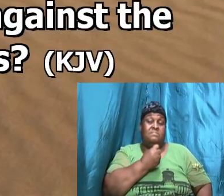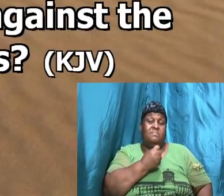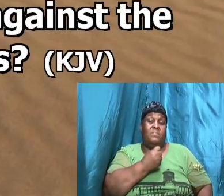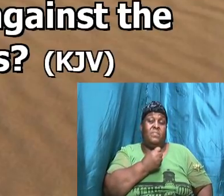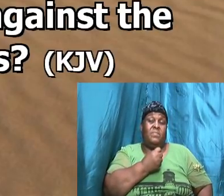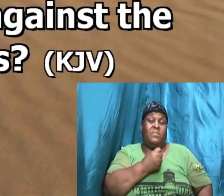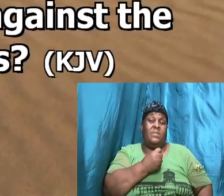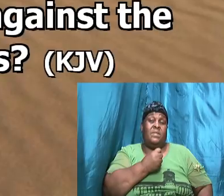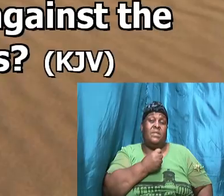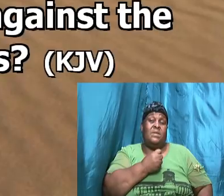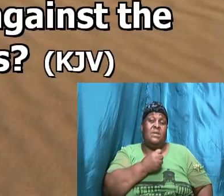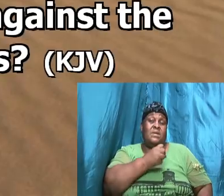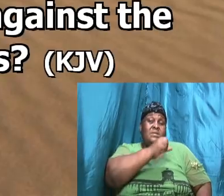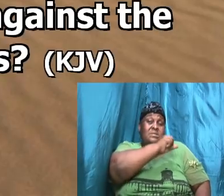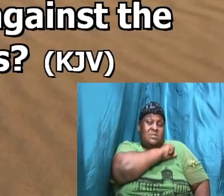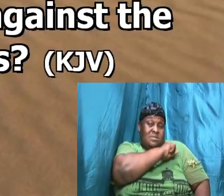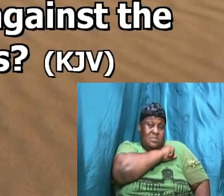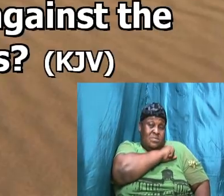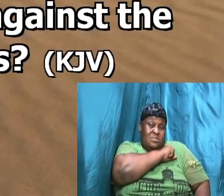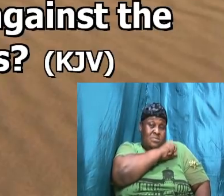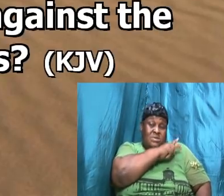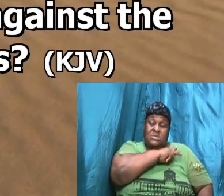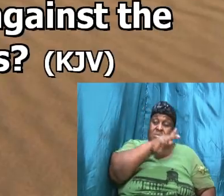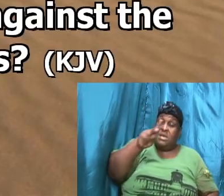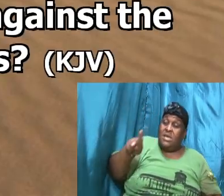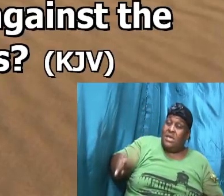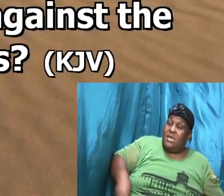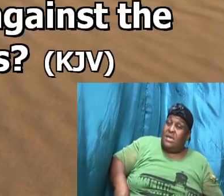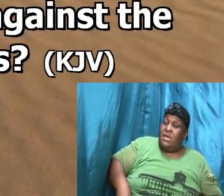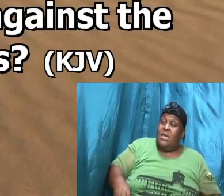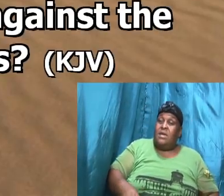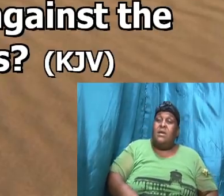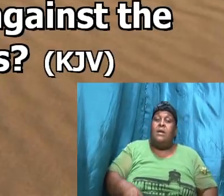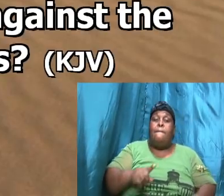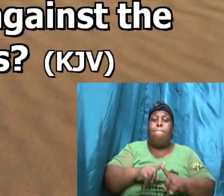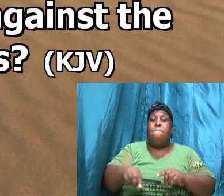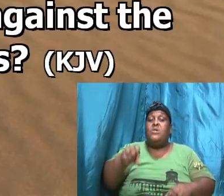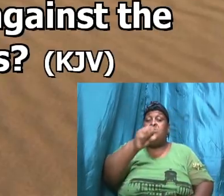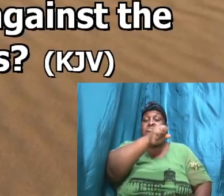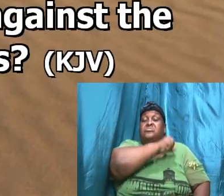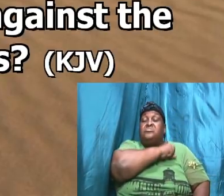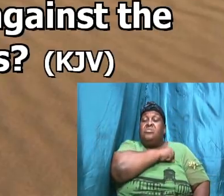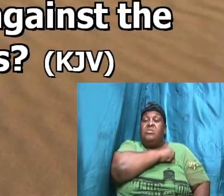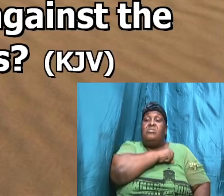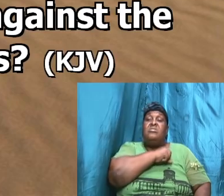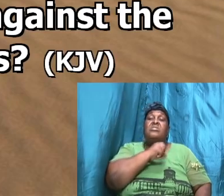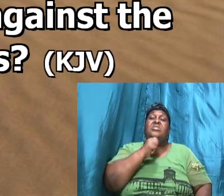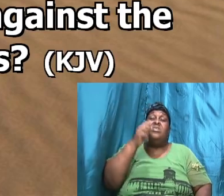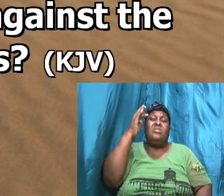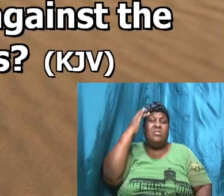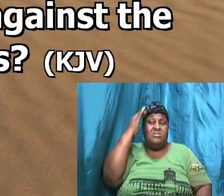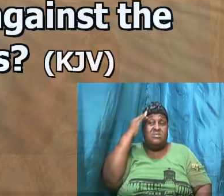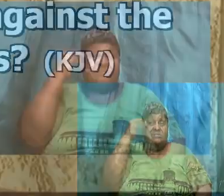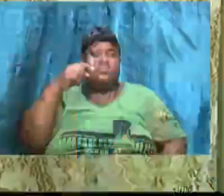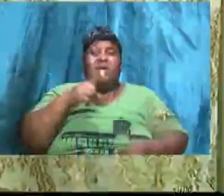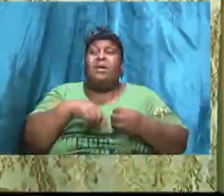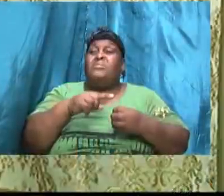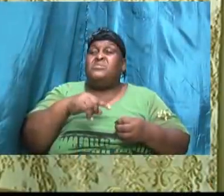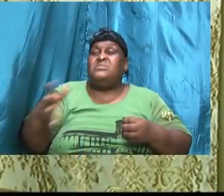Saul was king but Saul was not concerned about this Saul concern was to catch David